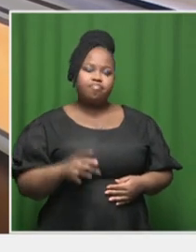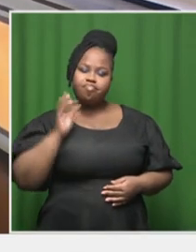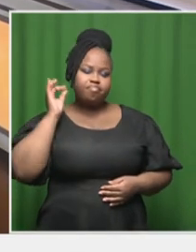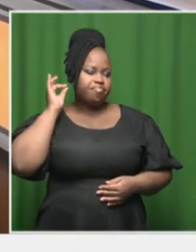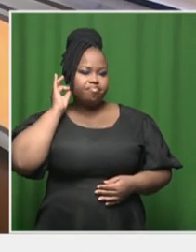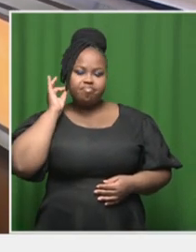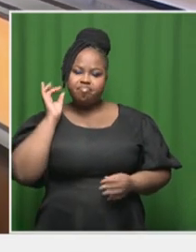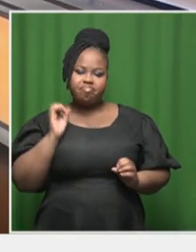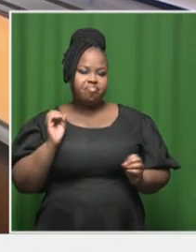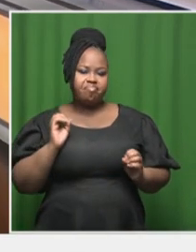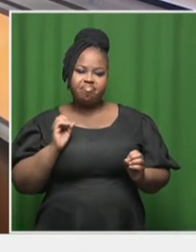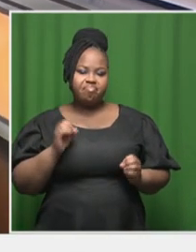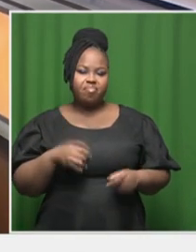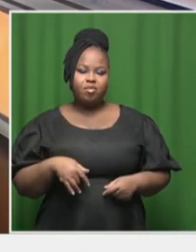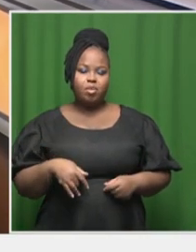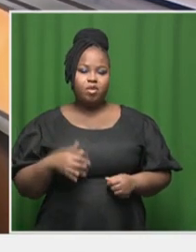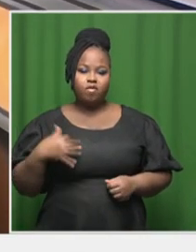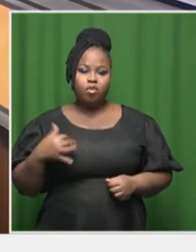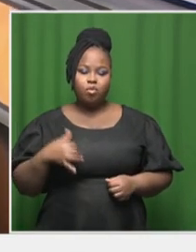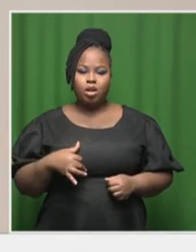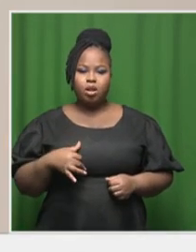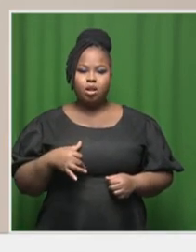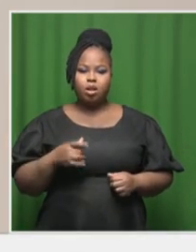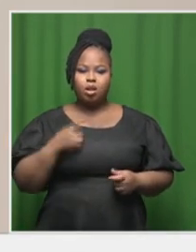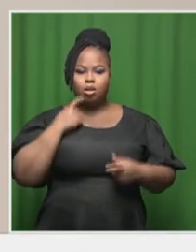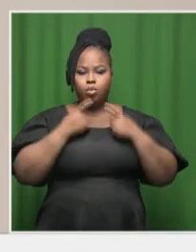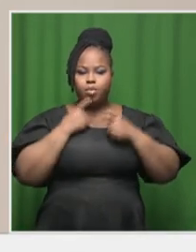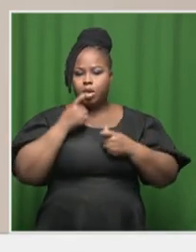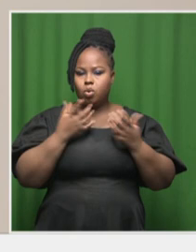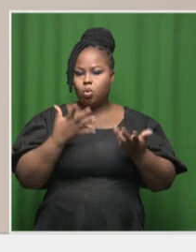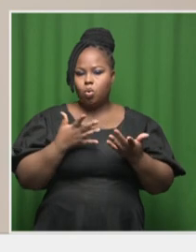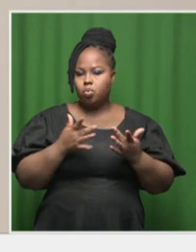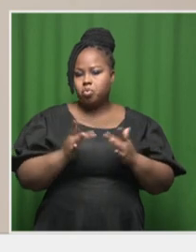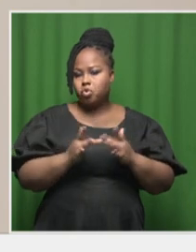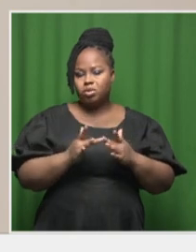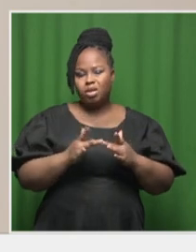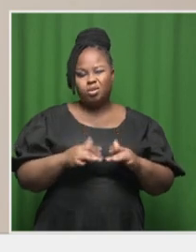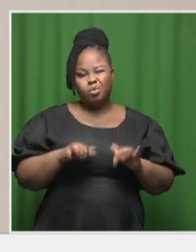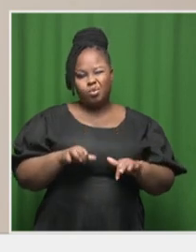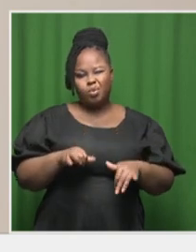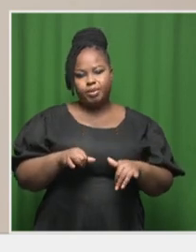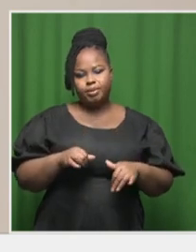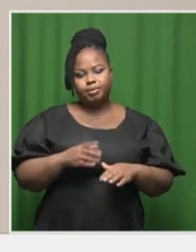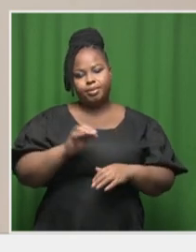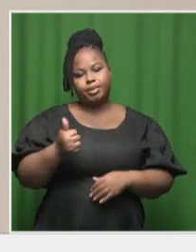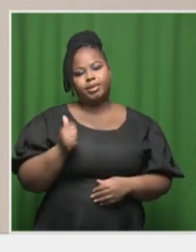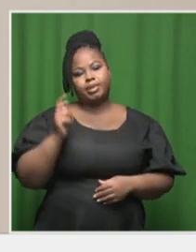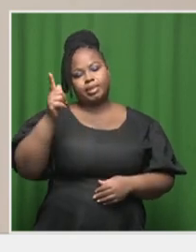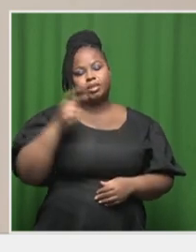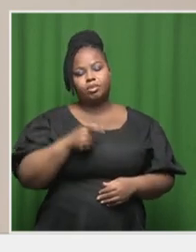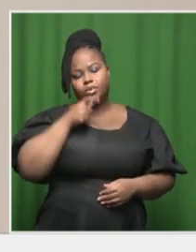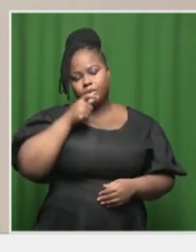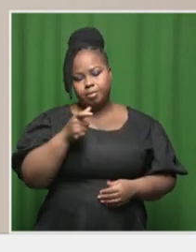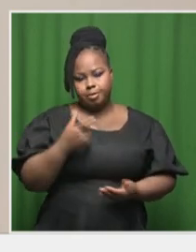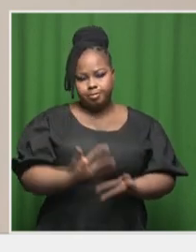that or any formal contact from that. And we'll certainly await for that before we can comment further on that.